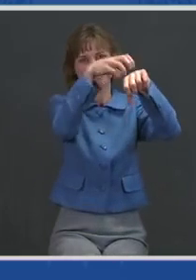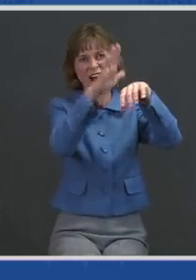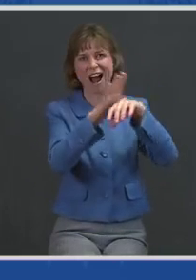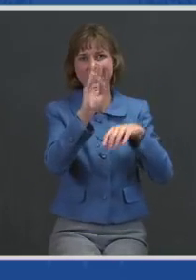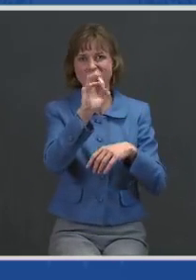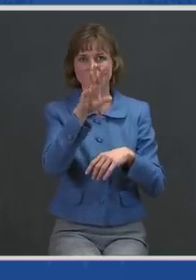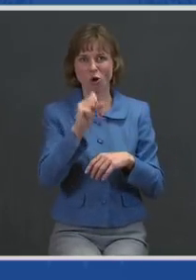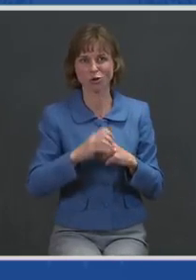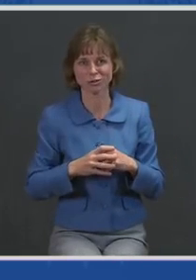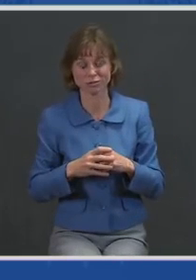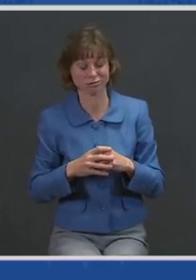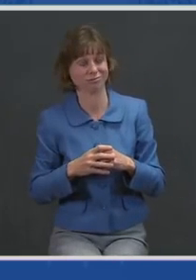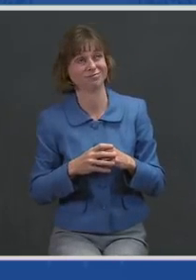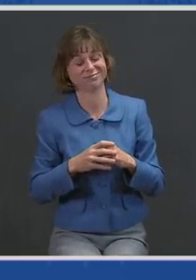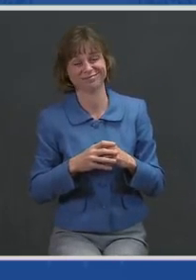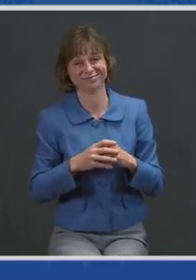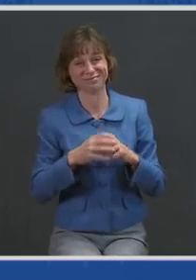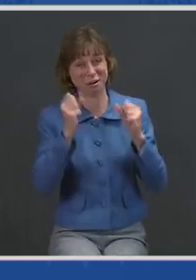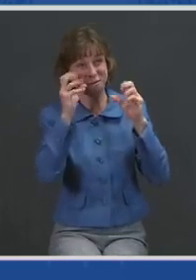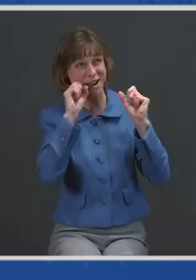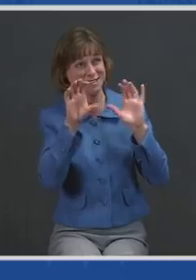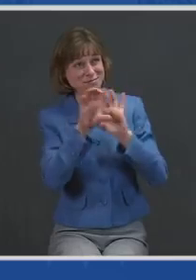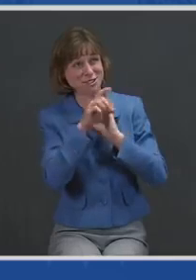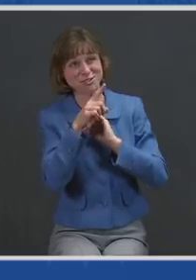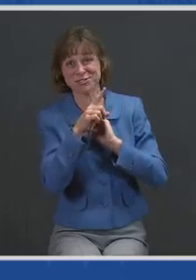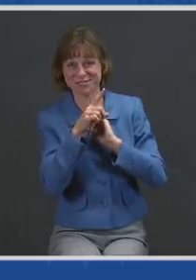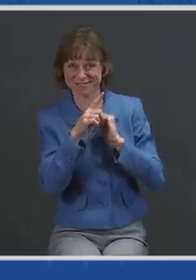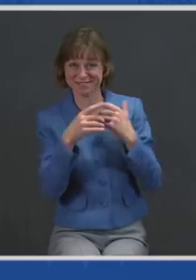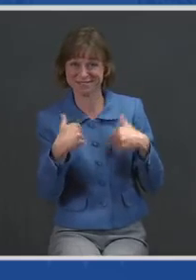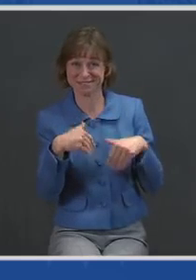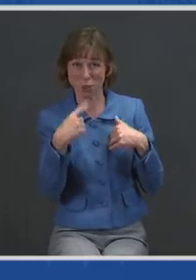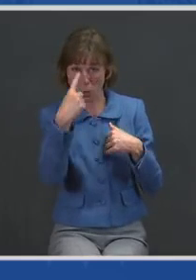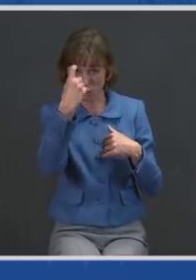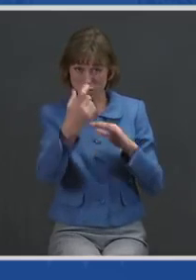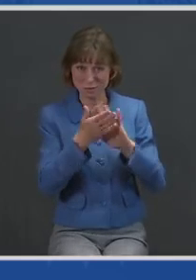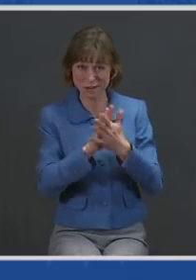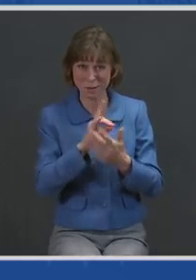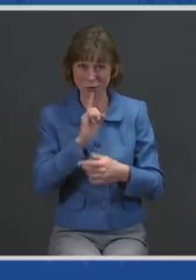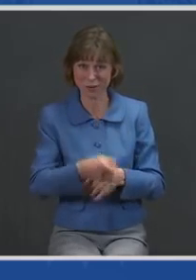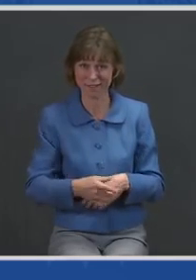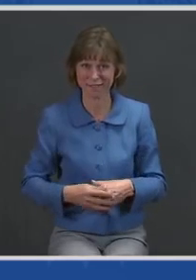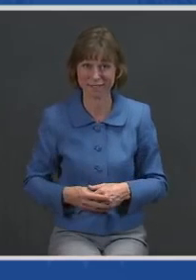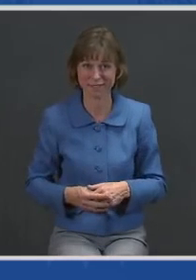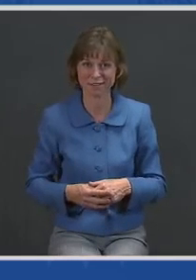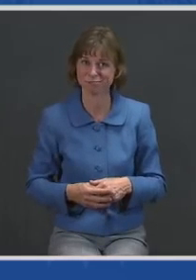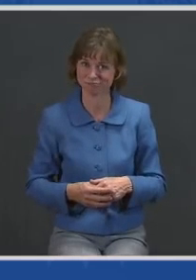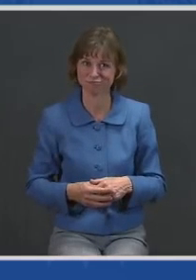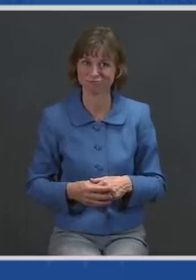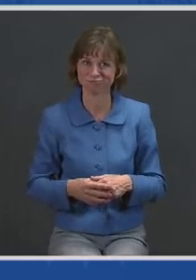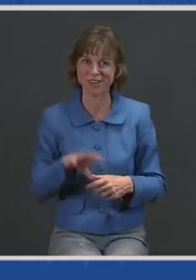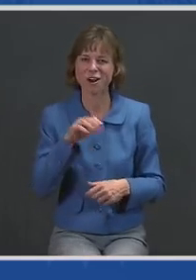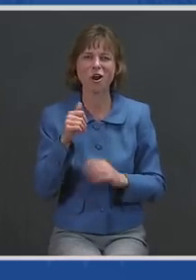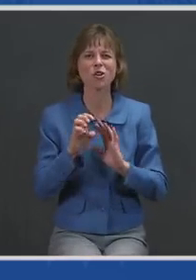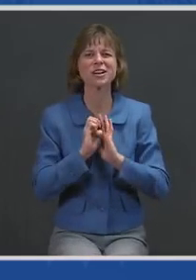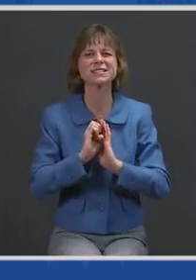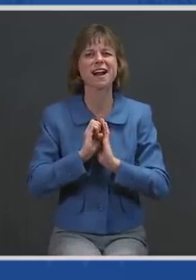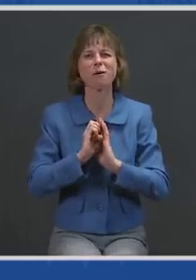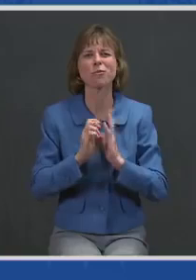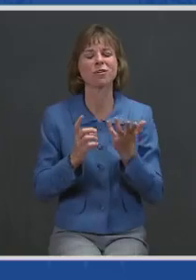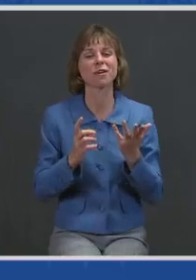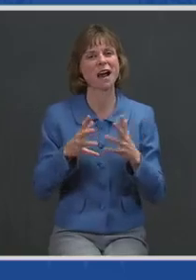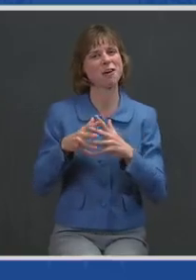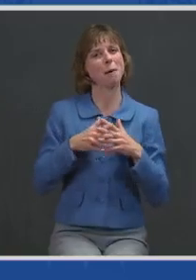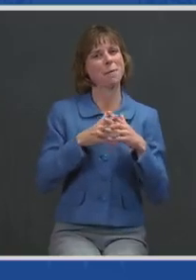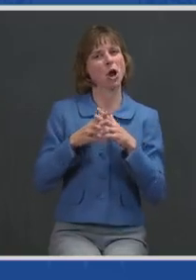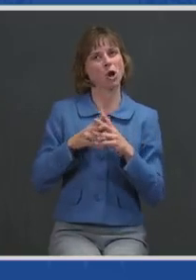Stunning images of our dreams that are now a reality. Another example of the extraordinary American